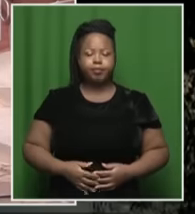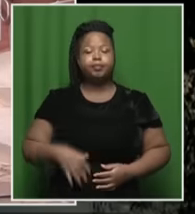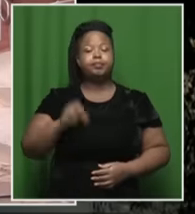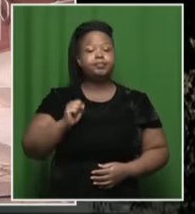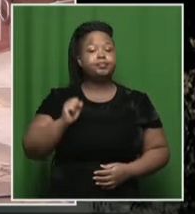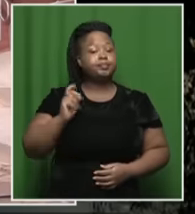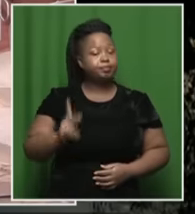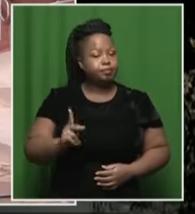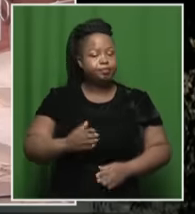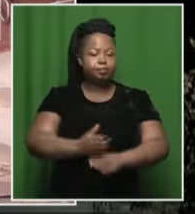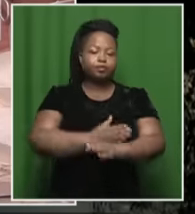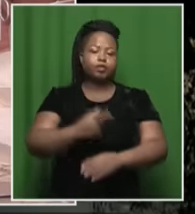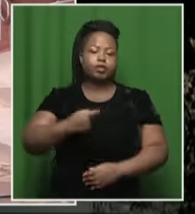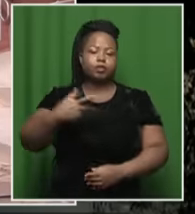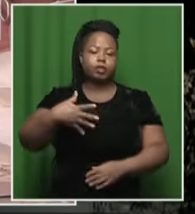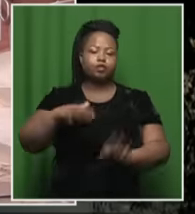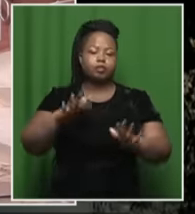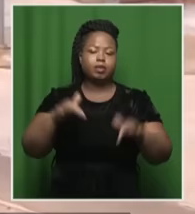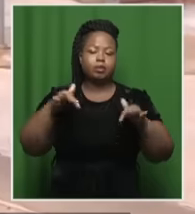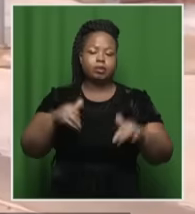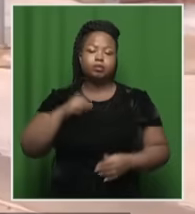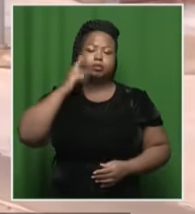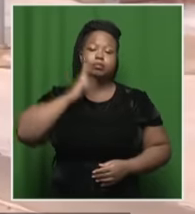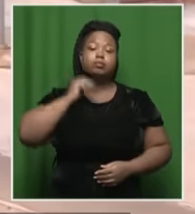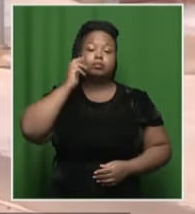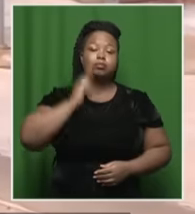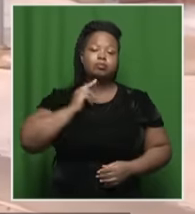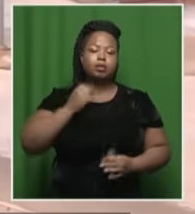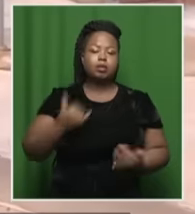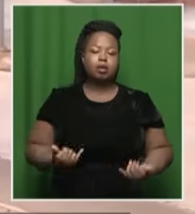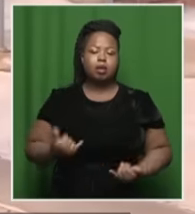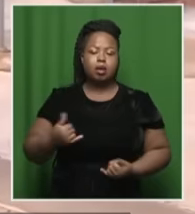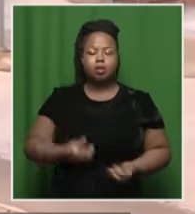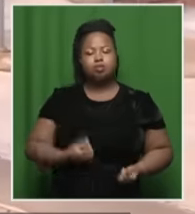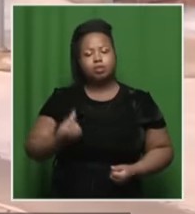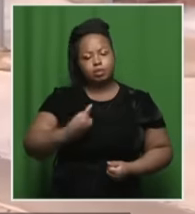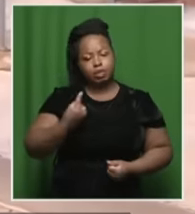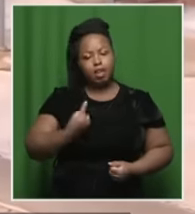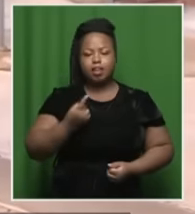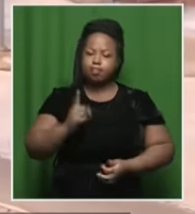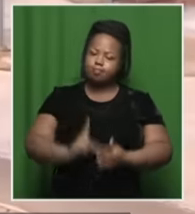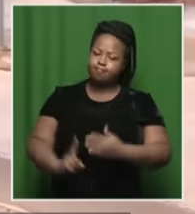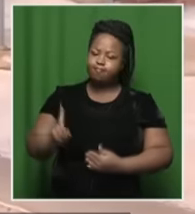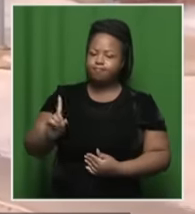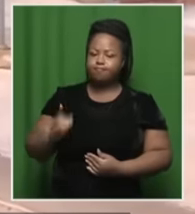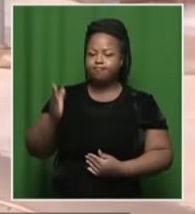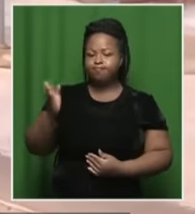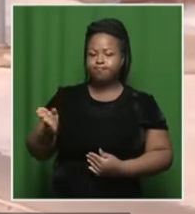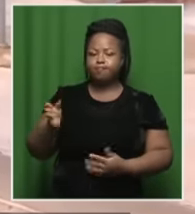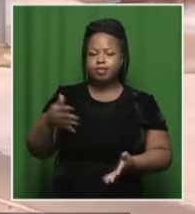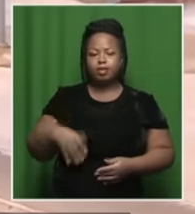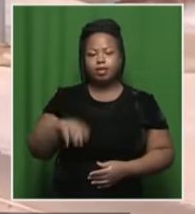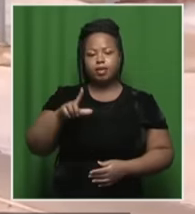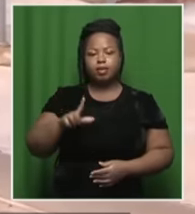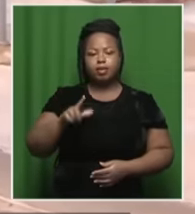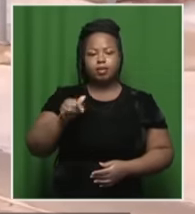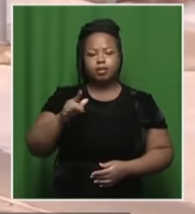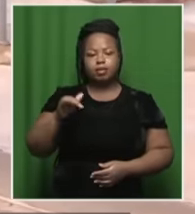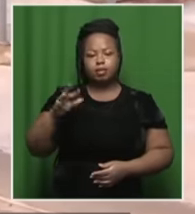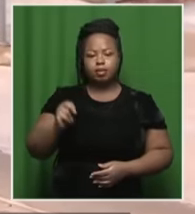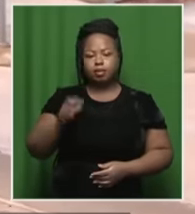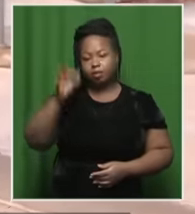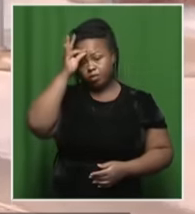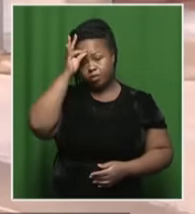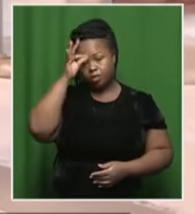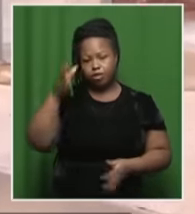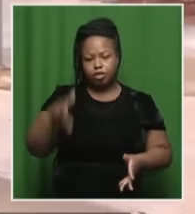The former Speaker of Parliament, Mapisa Ngakula, has effectively handed herself over here at the Littleton Police Station. She